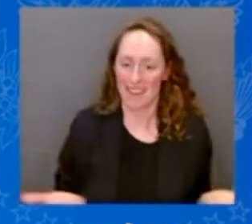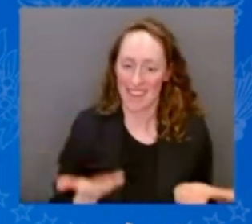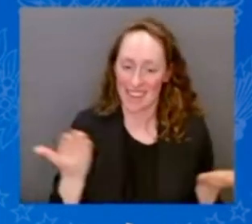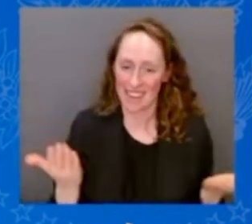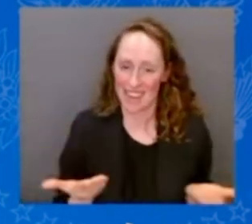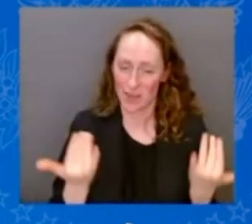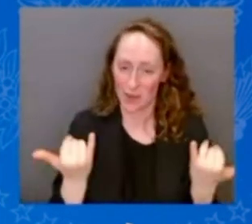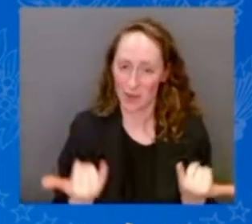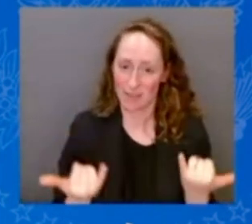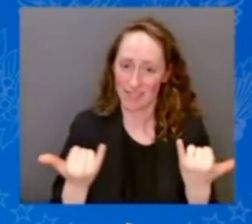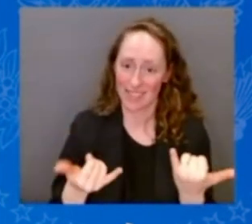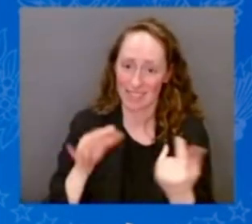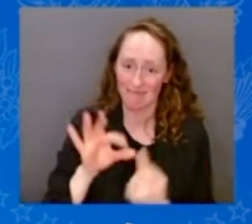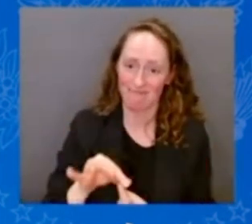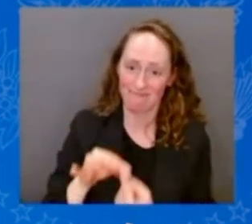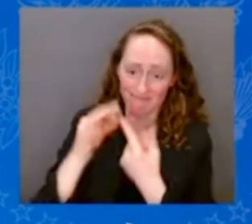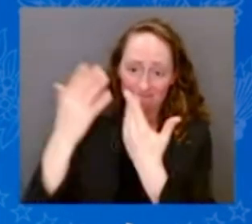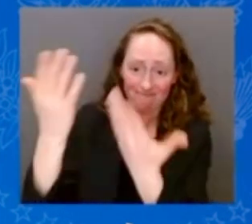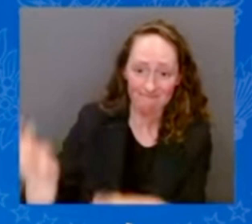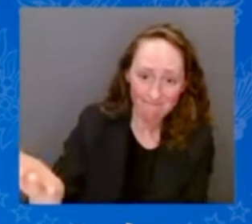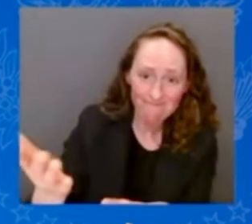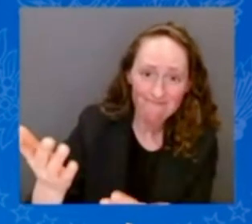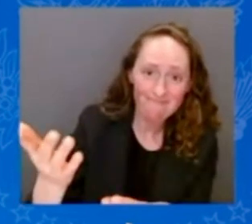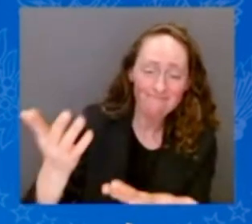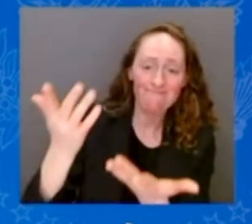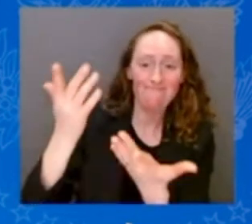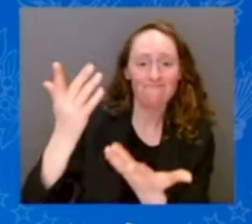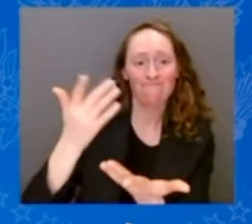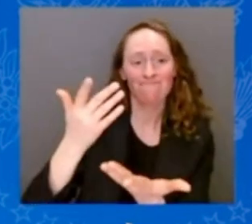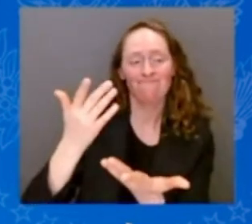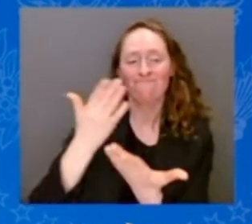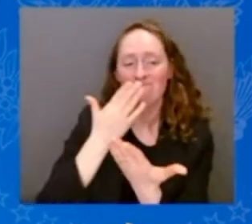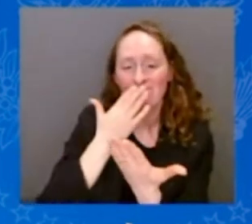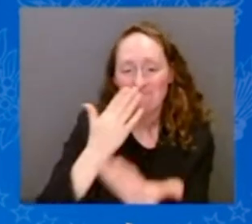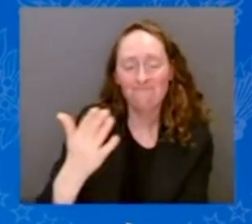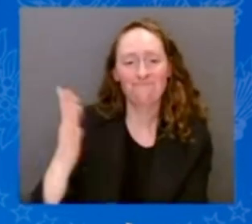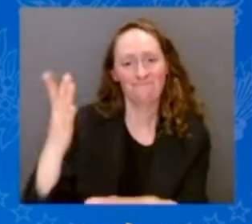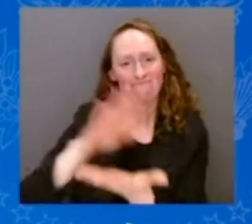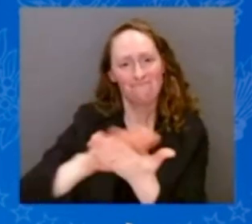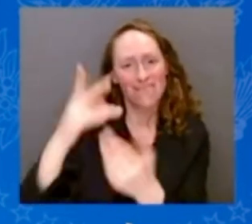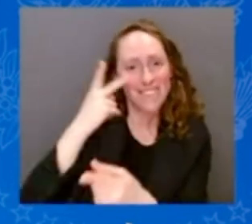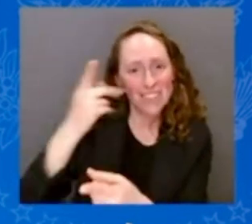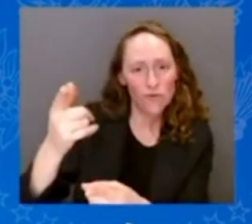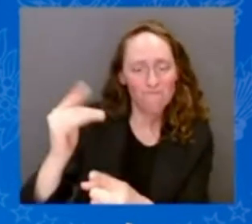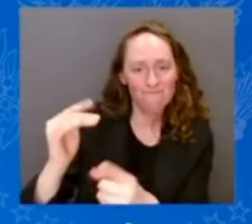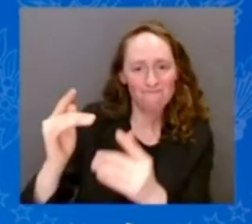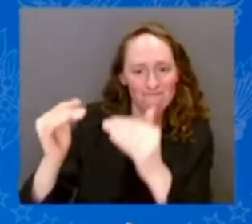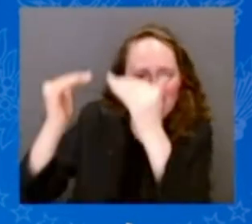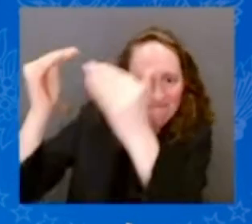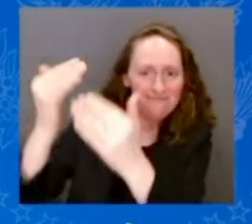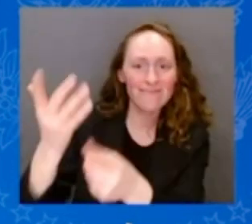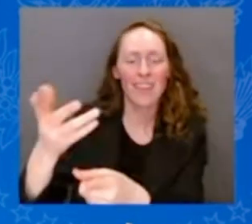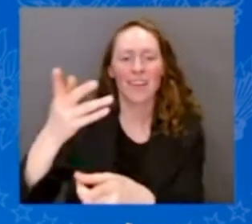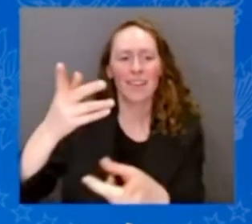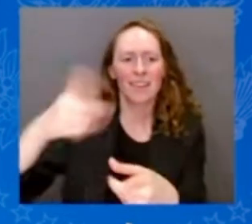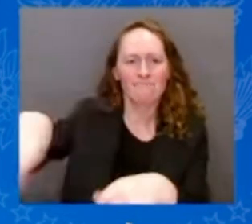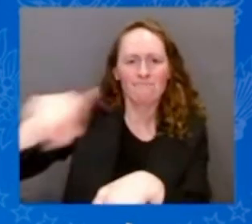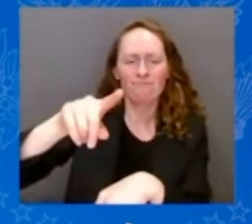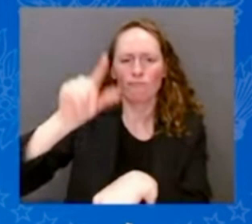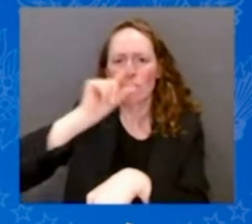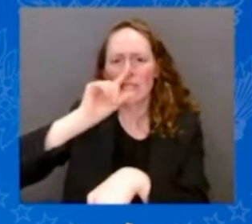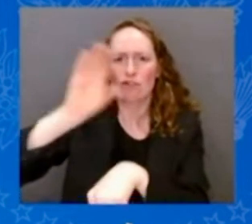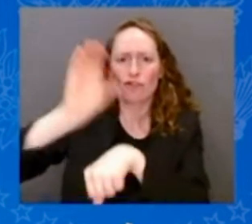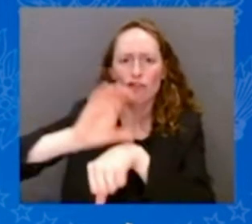many representing the Greek Orthodox Archdiocese of America again. I also want to welcome the Ambassador of Greece in